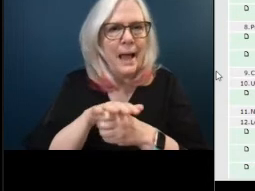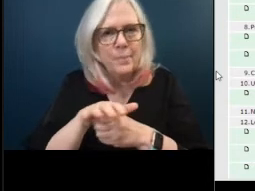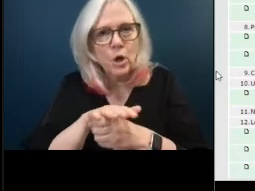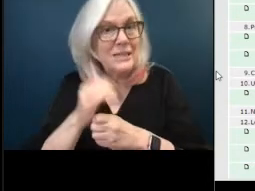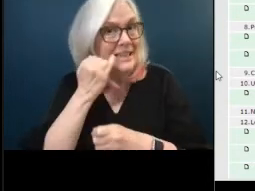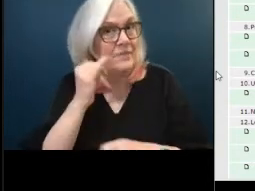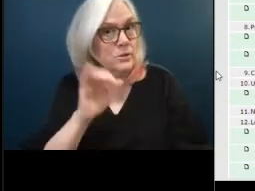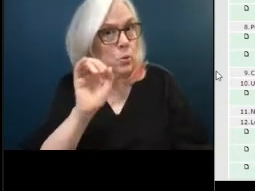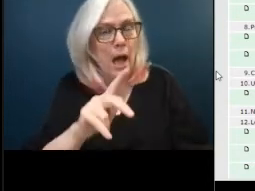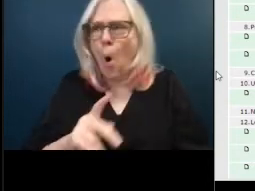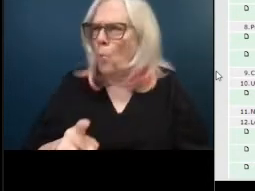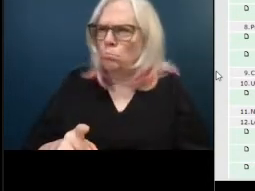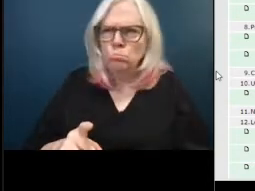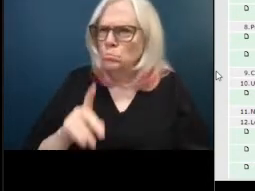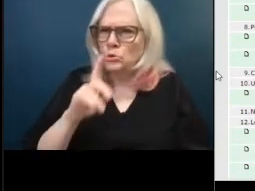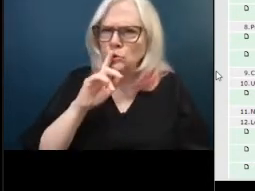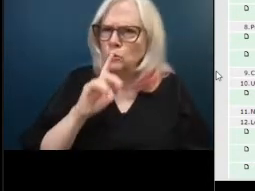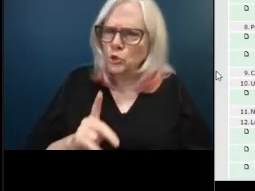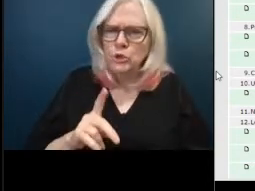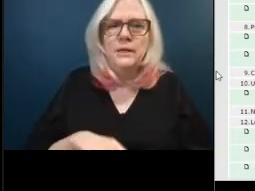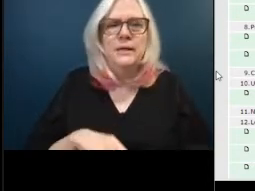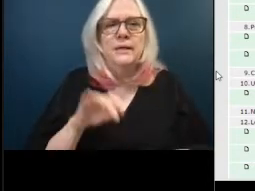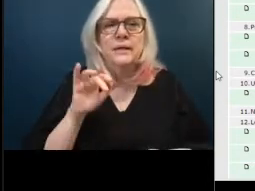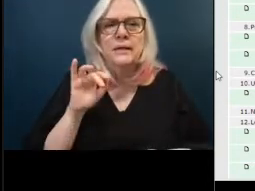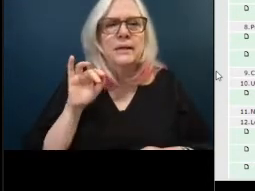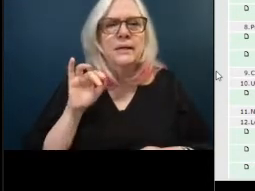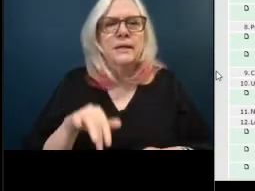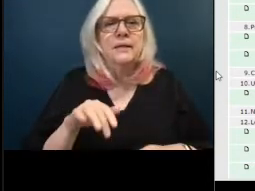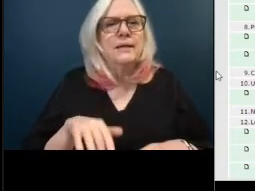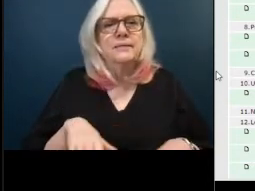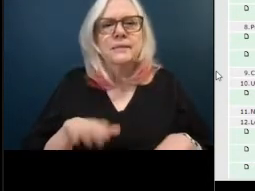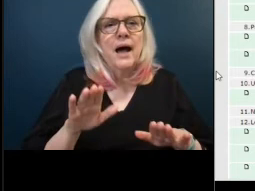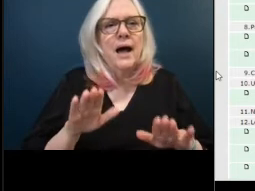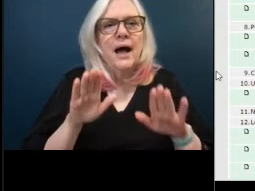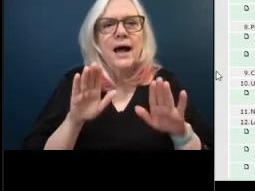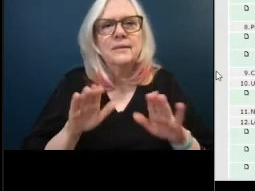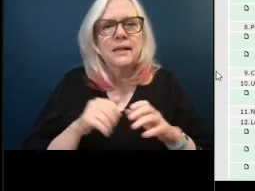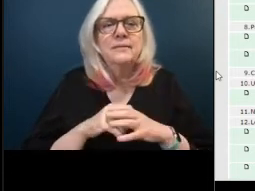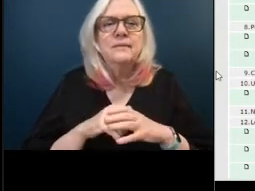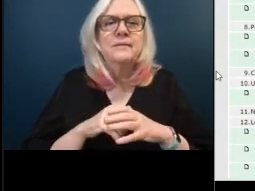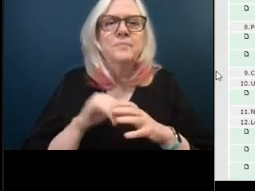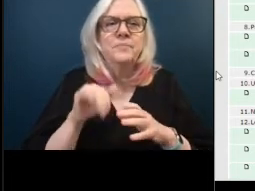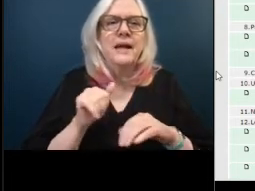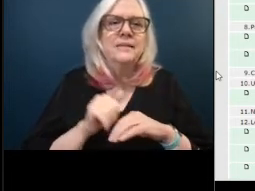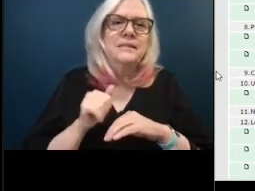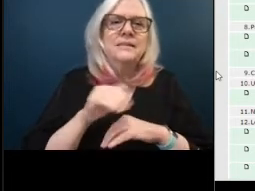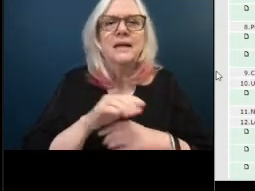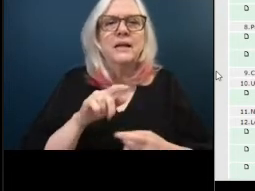absolutely that is an excellent excellent with everybody yeah send it send it to all us